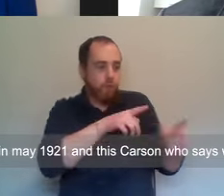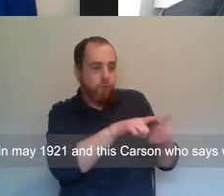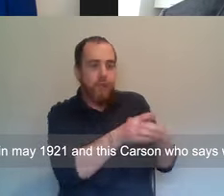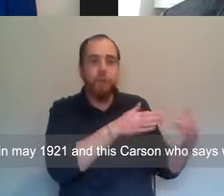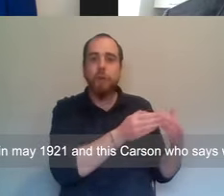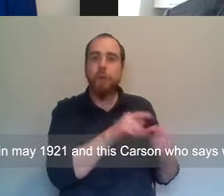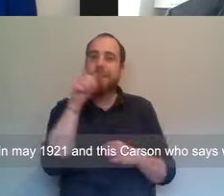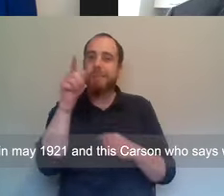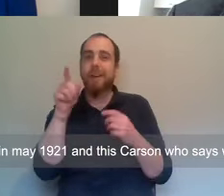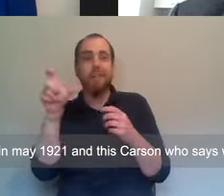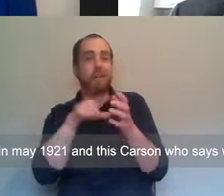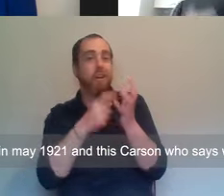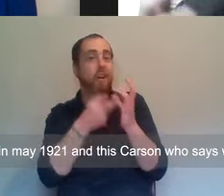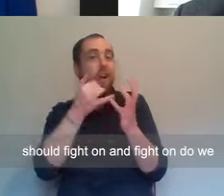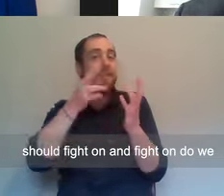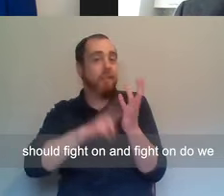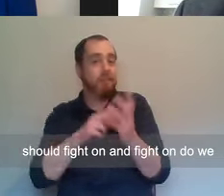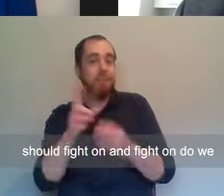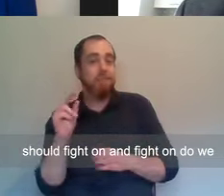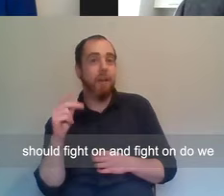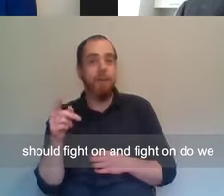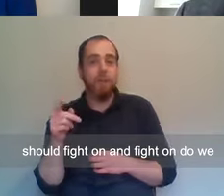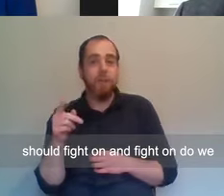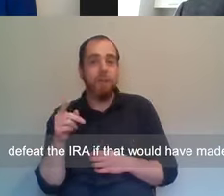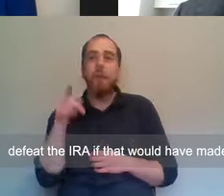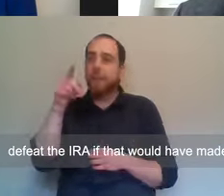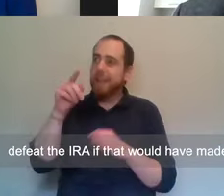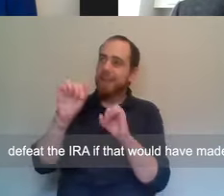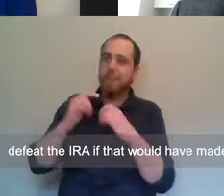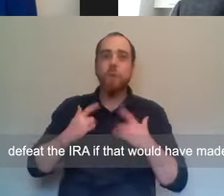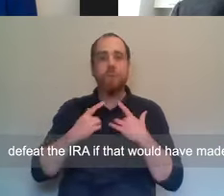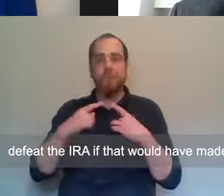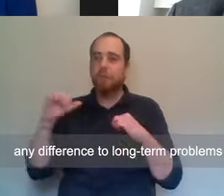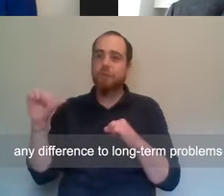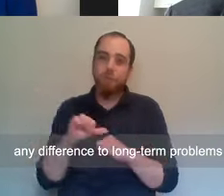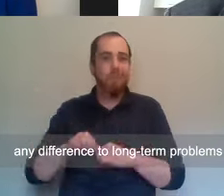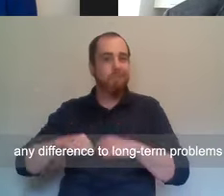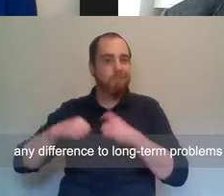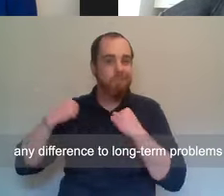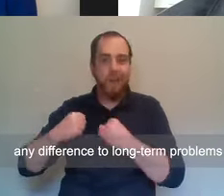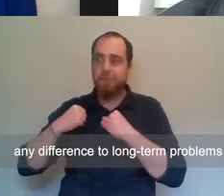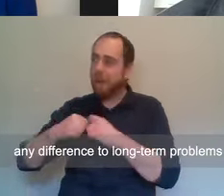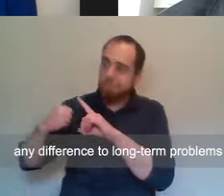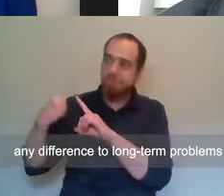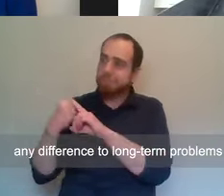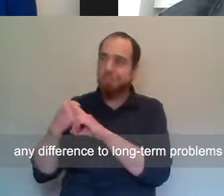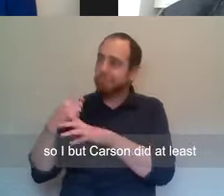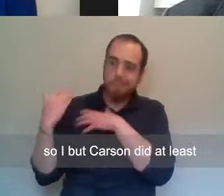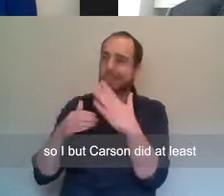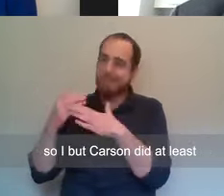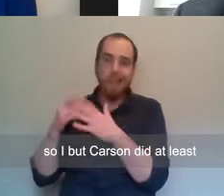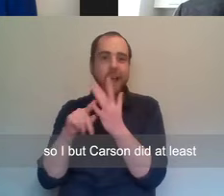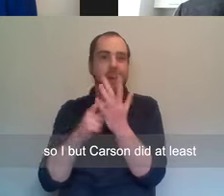1921. And it's Carson who says we should fight on and fight on to defeat the IRAs, if that would have made any difference to long-term problems.